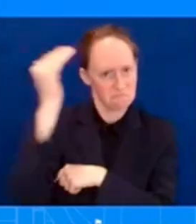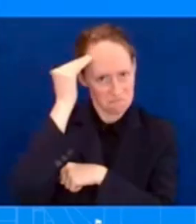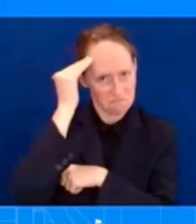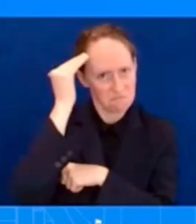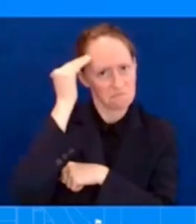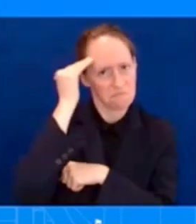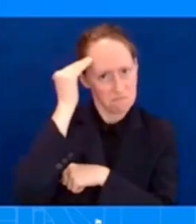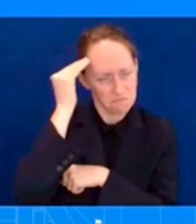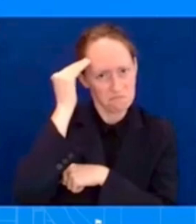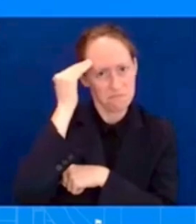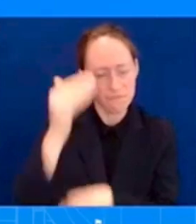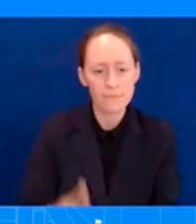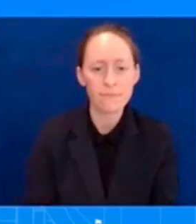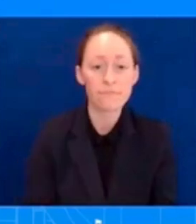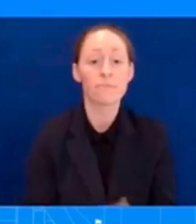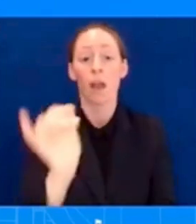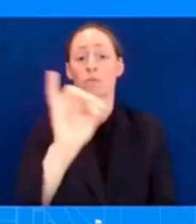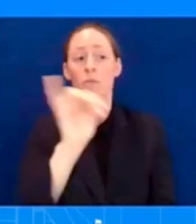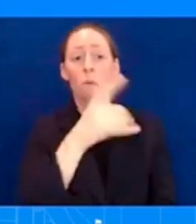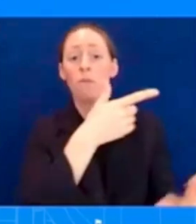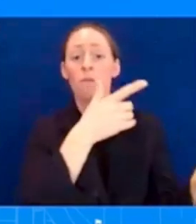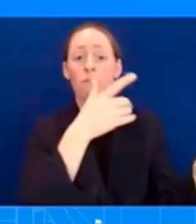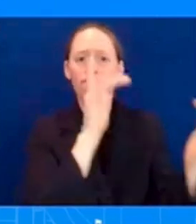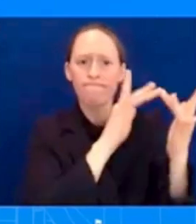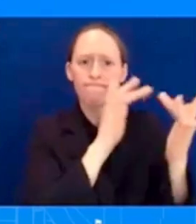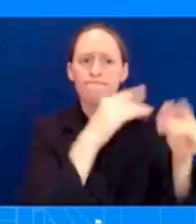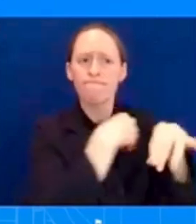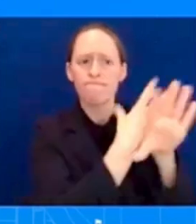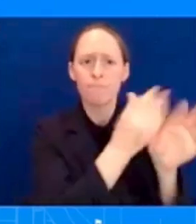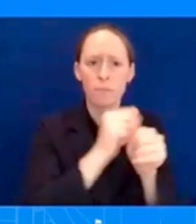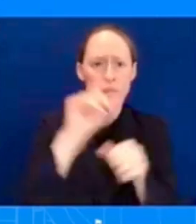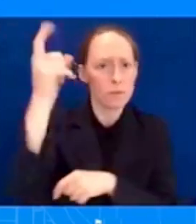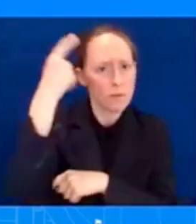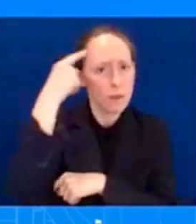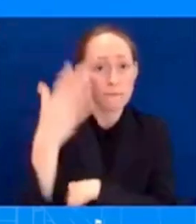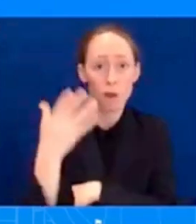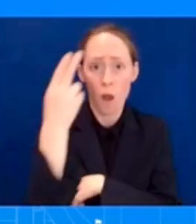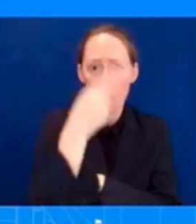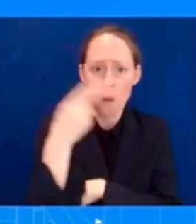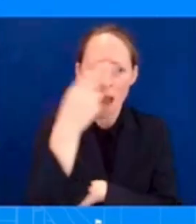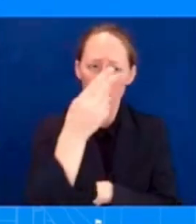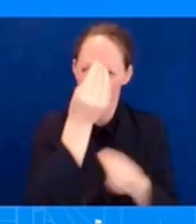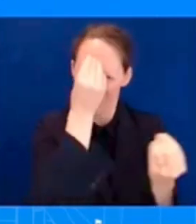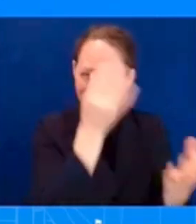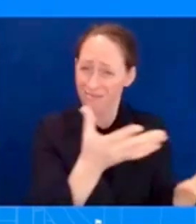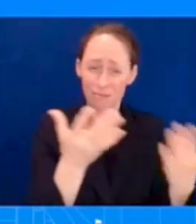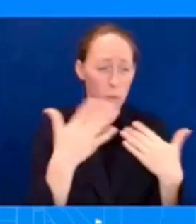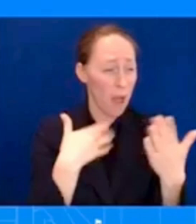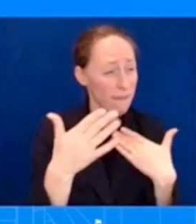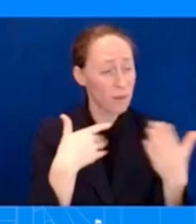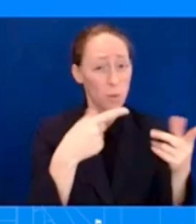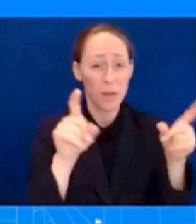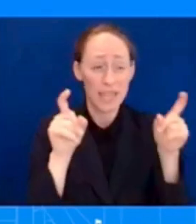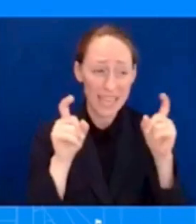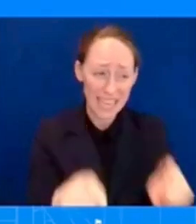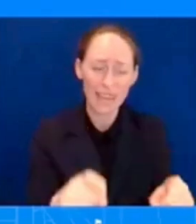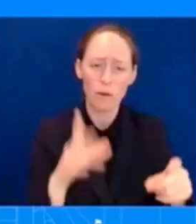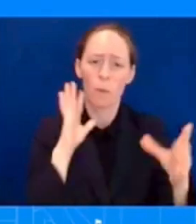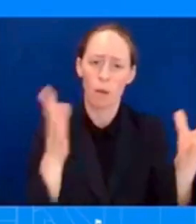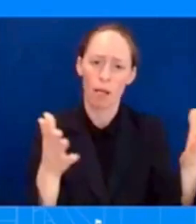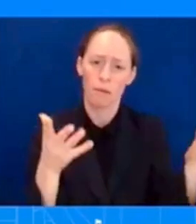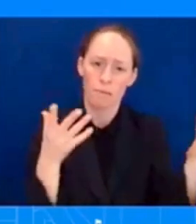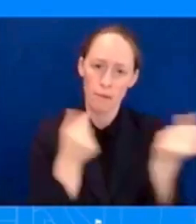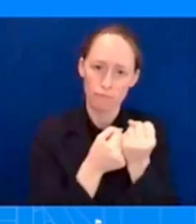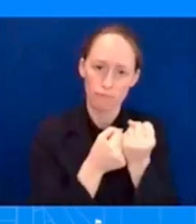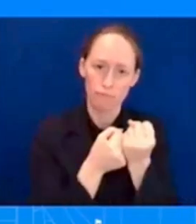resource he needs the president also spoke by phone on friday with senator hirono with all of these officials